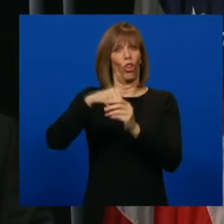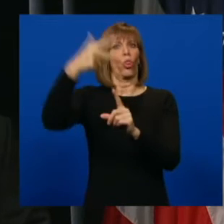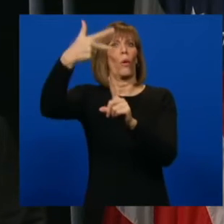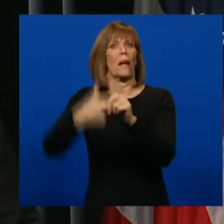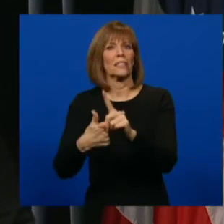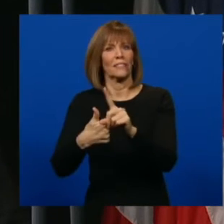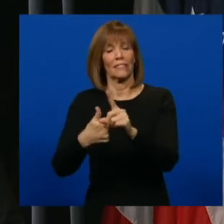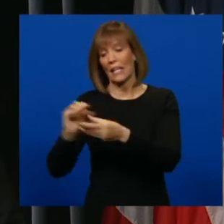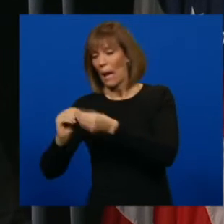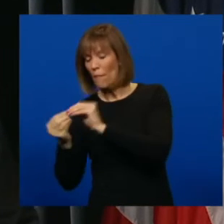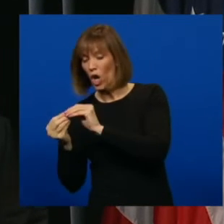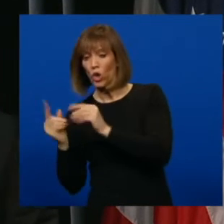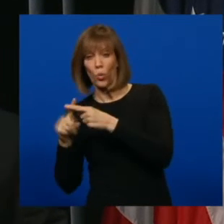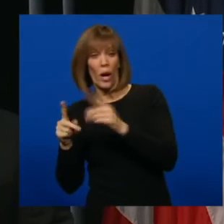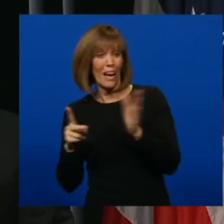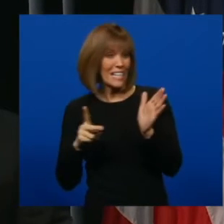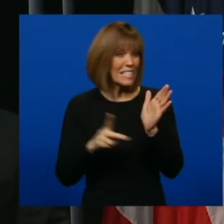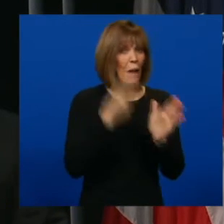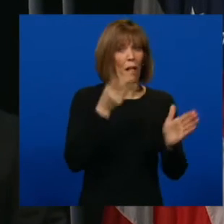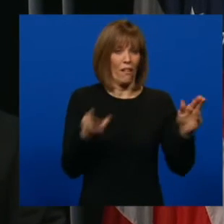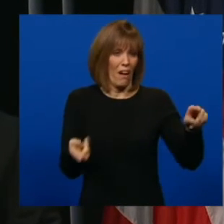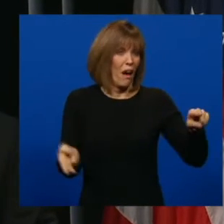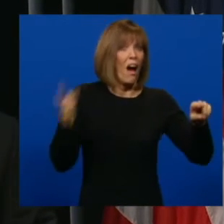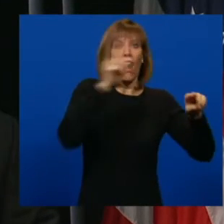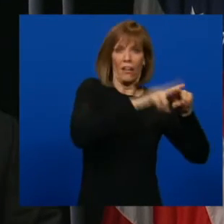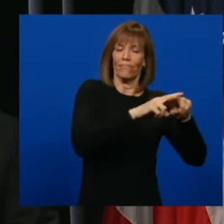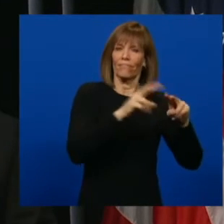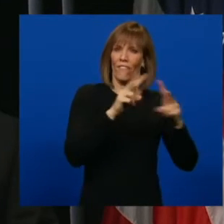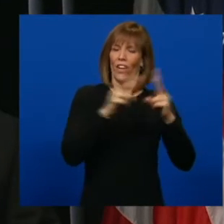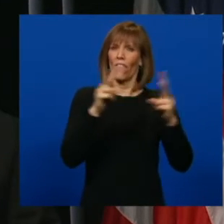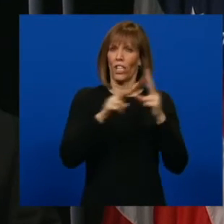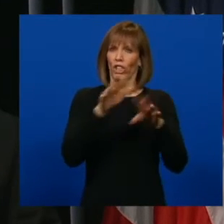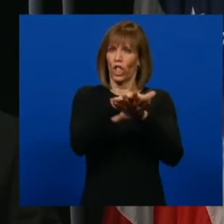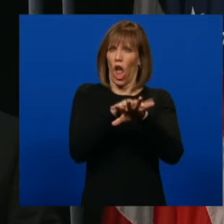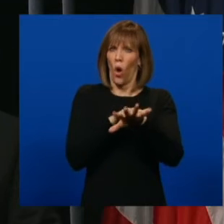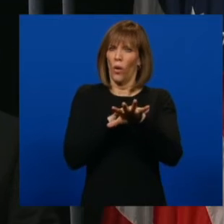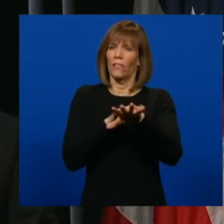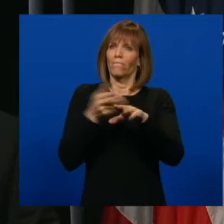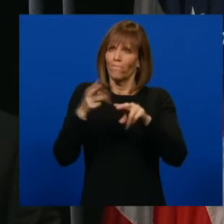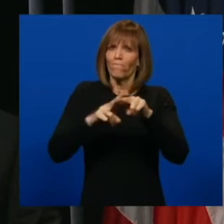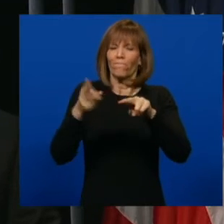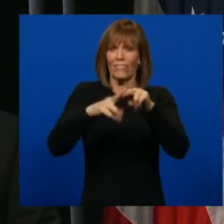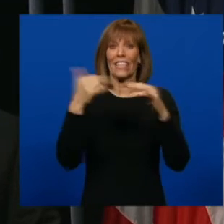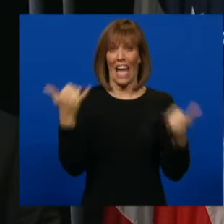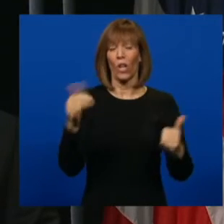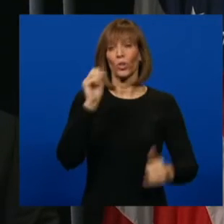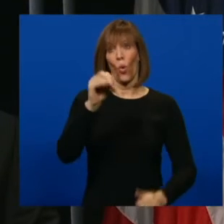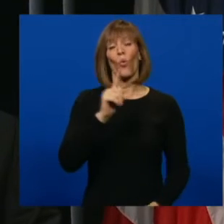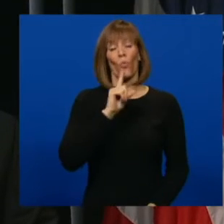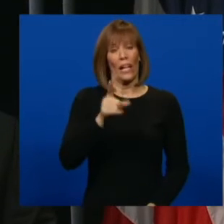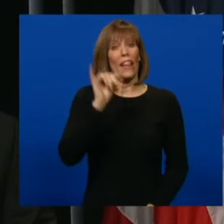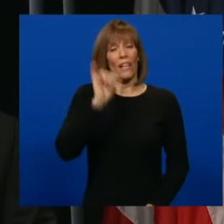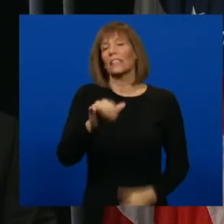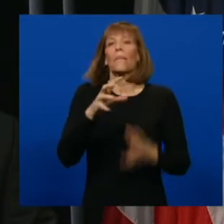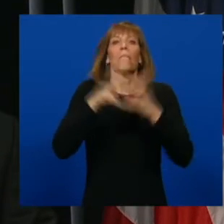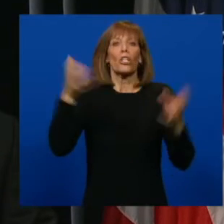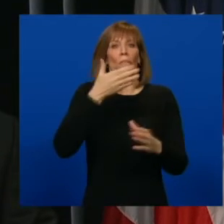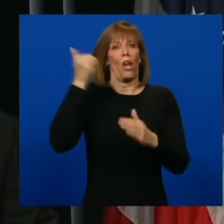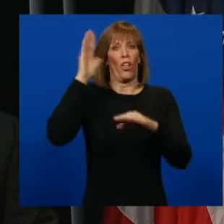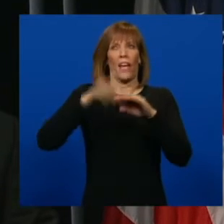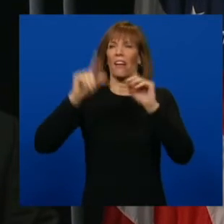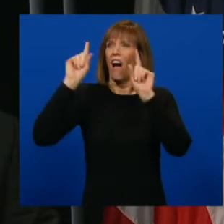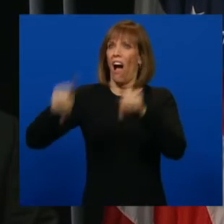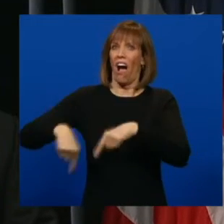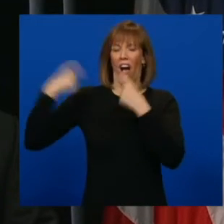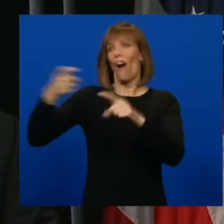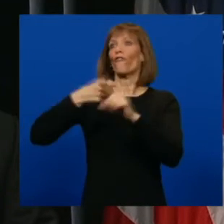and this is one of those metrics that's best when it's higher, and 94 is as high as it's ever been going all the